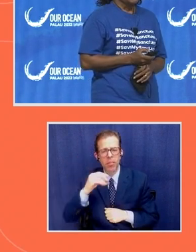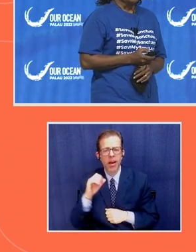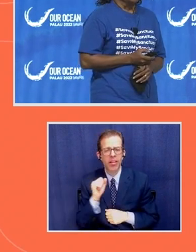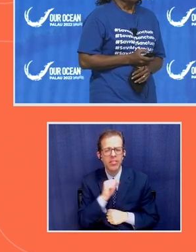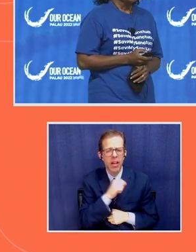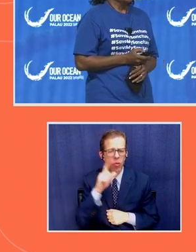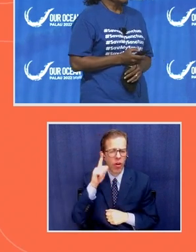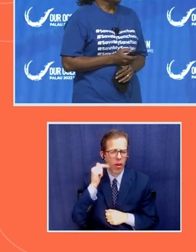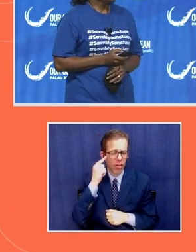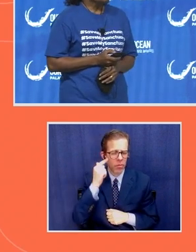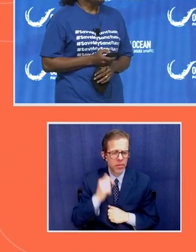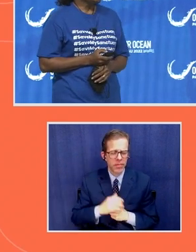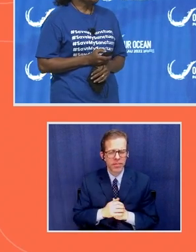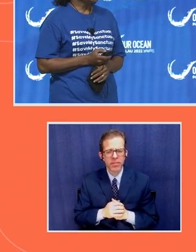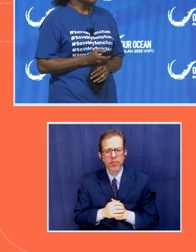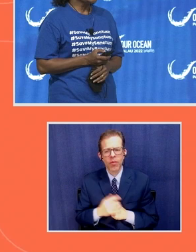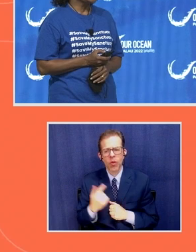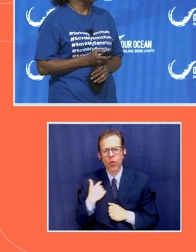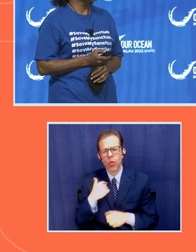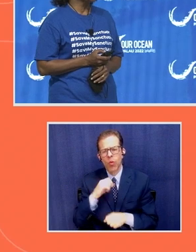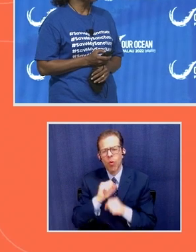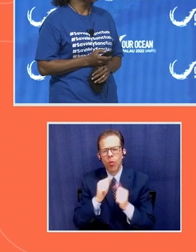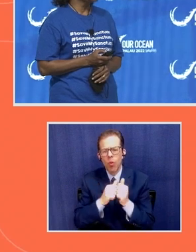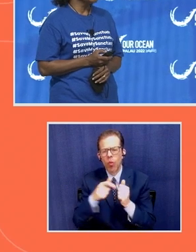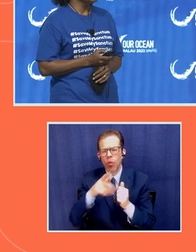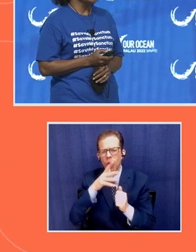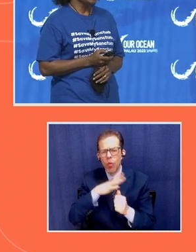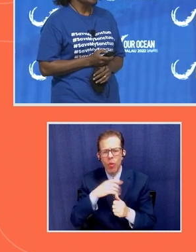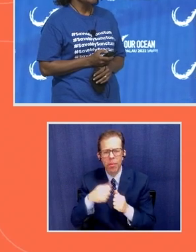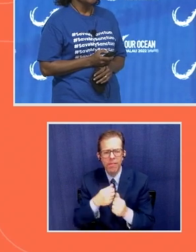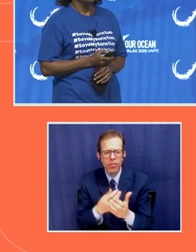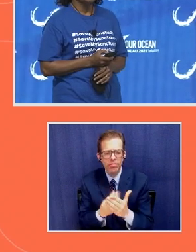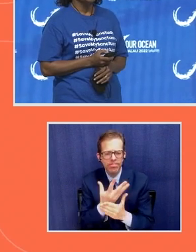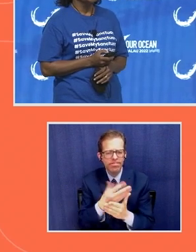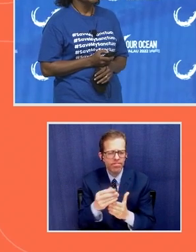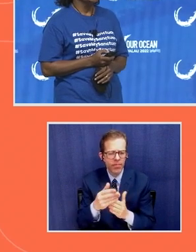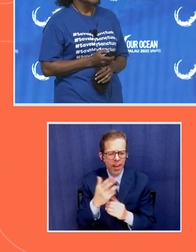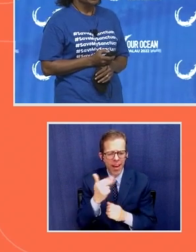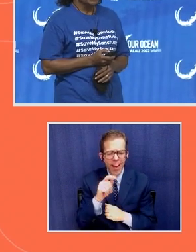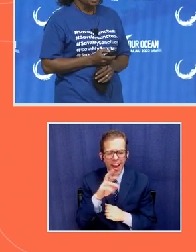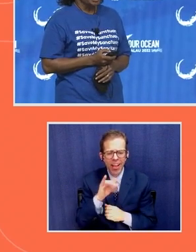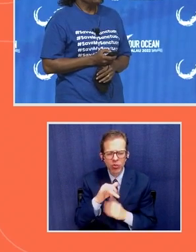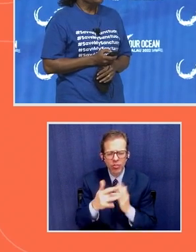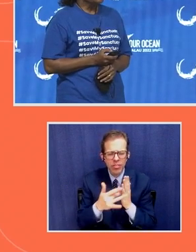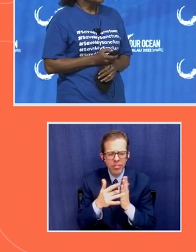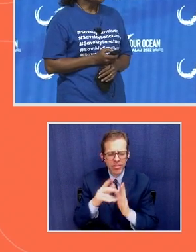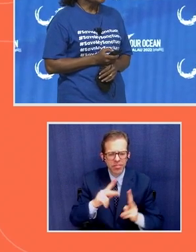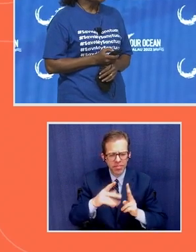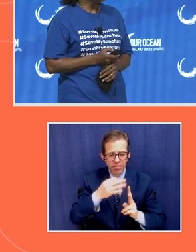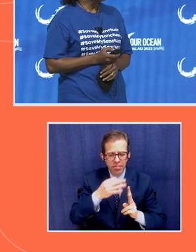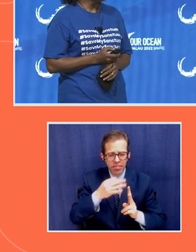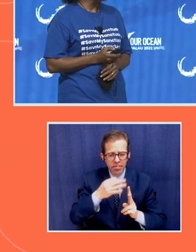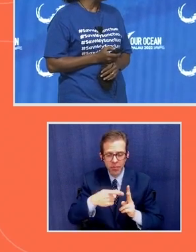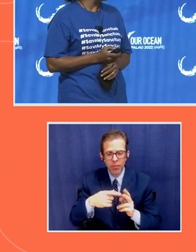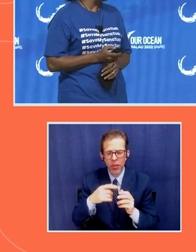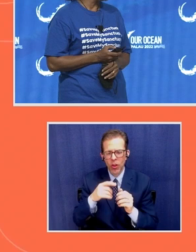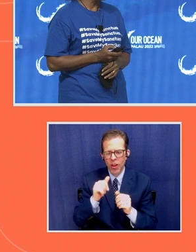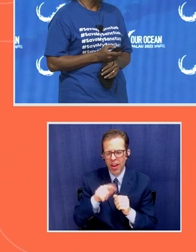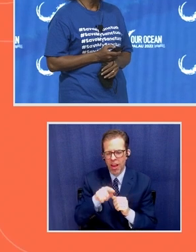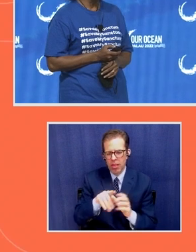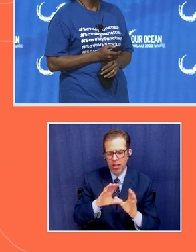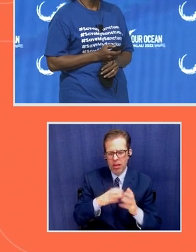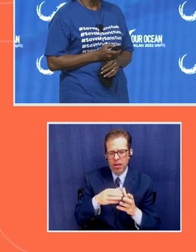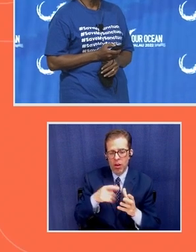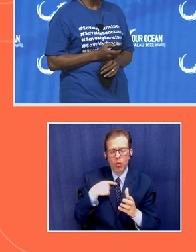we work with women fishers and hatchery technicians at Palau Bureau of Fisheries and we've initiated the sea cucumber